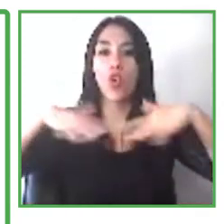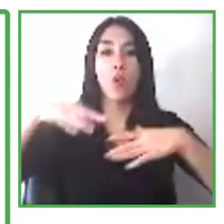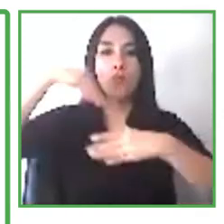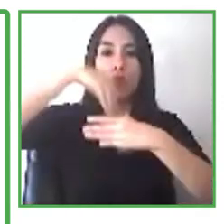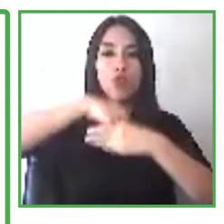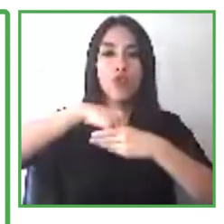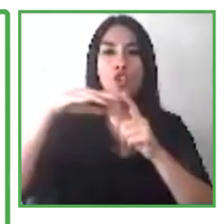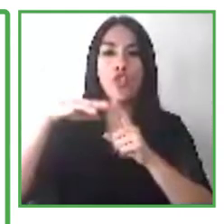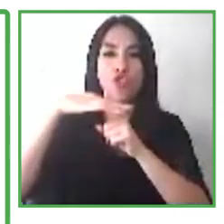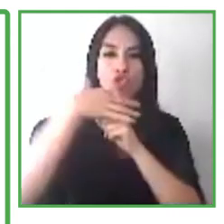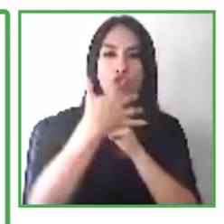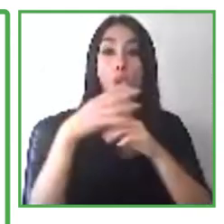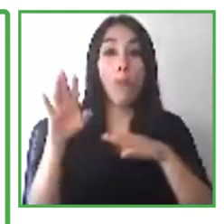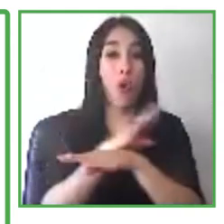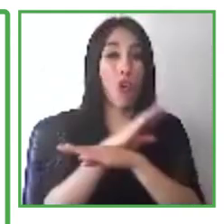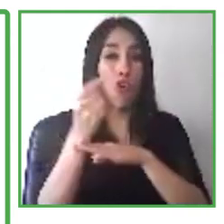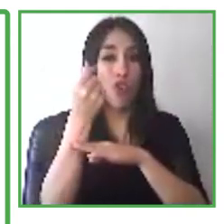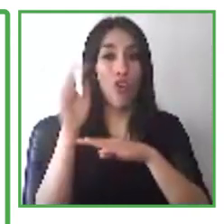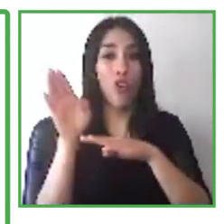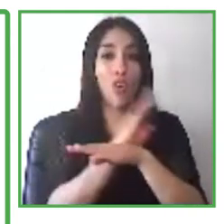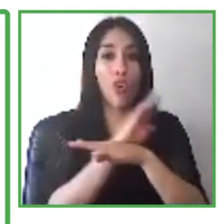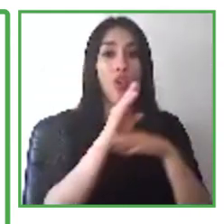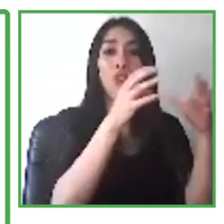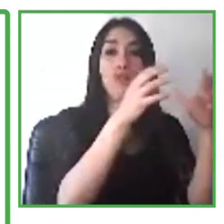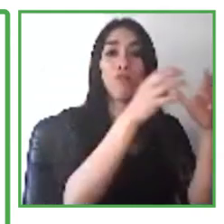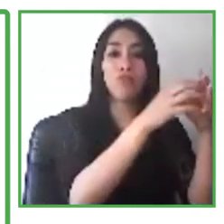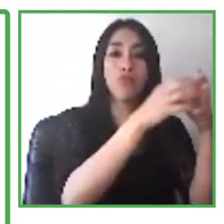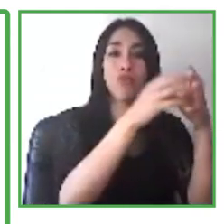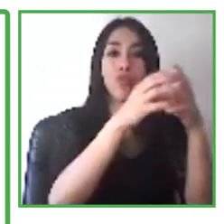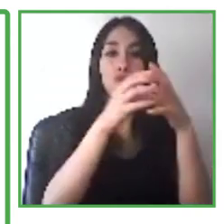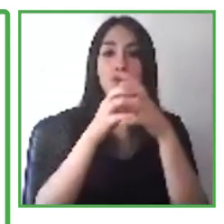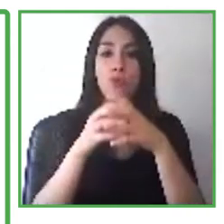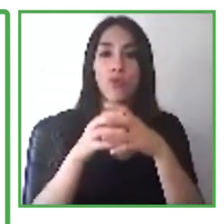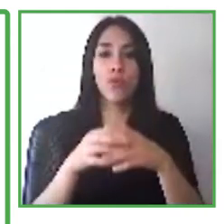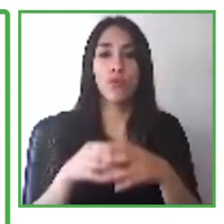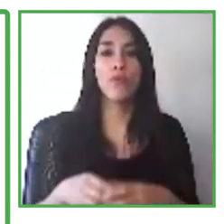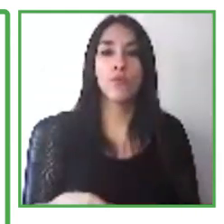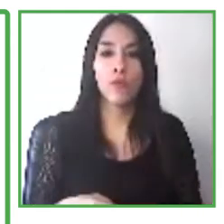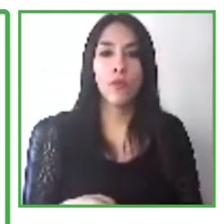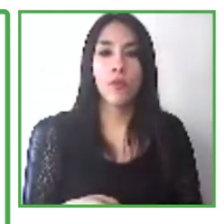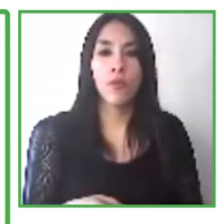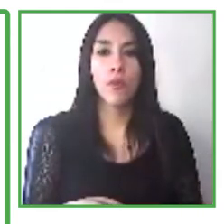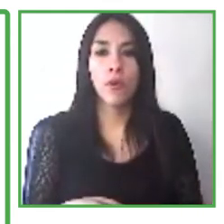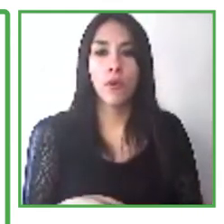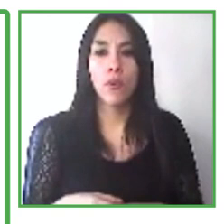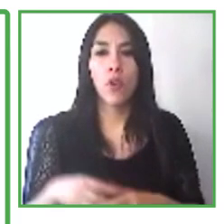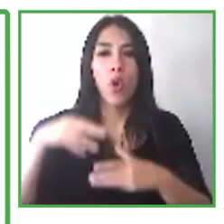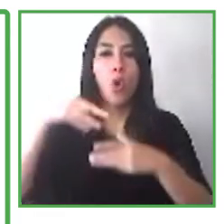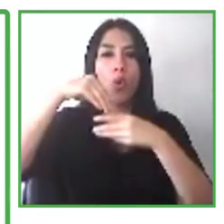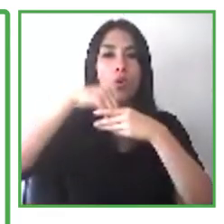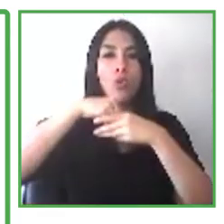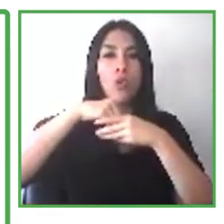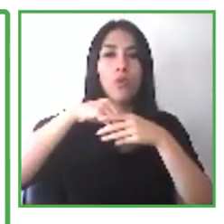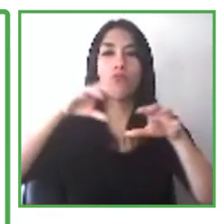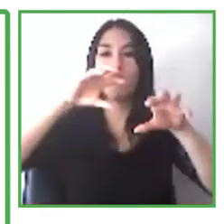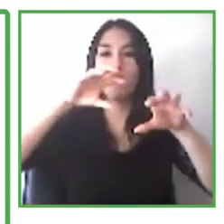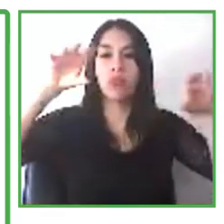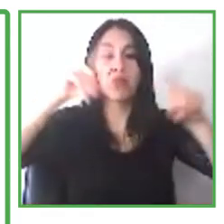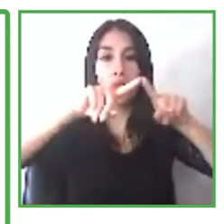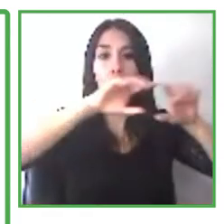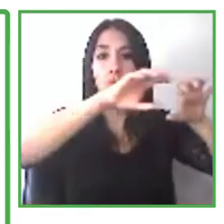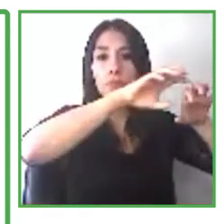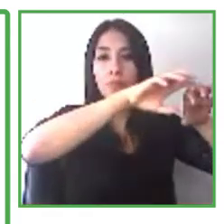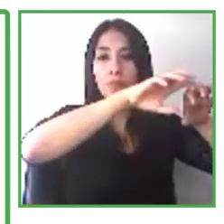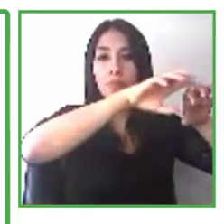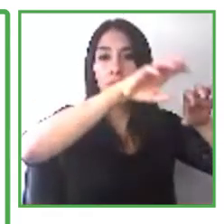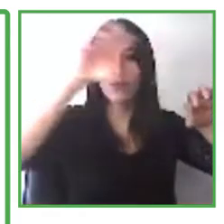sector, as well as nonprofit organizations. We were established in 1997. And we are part of the Organization of the American